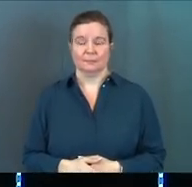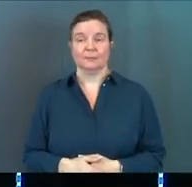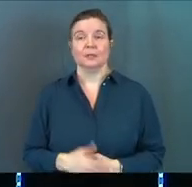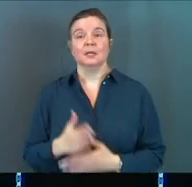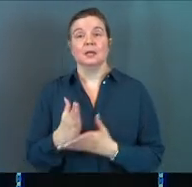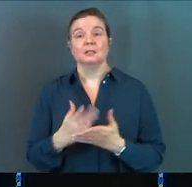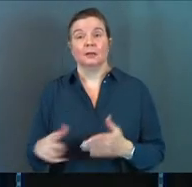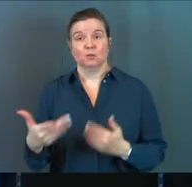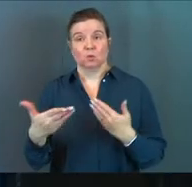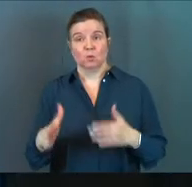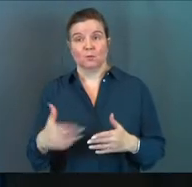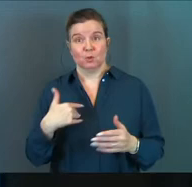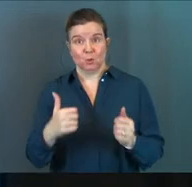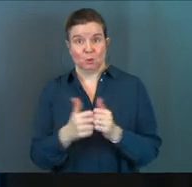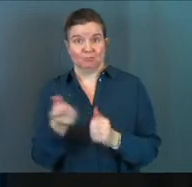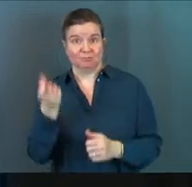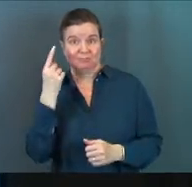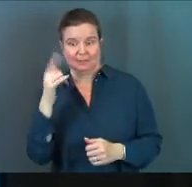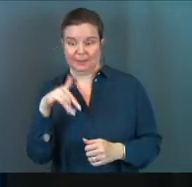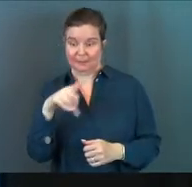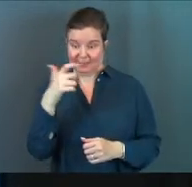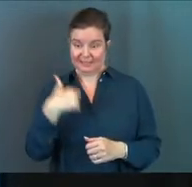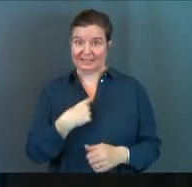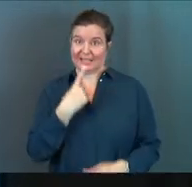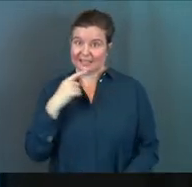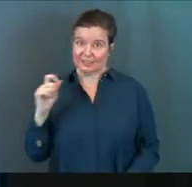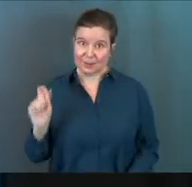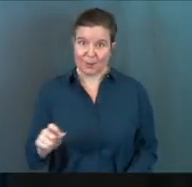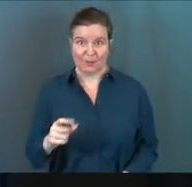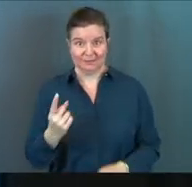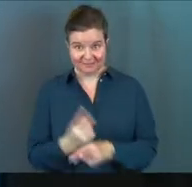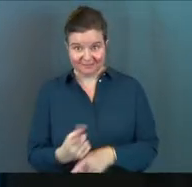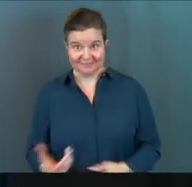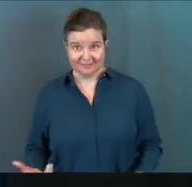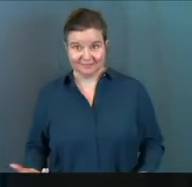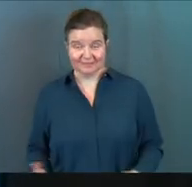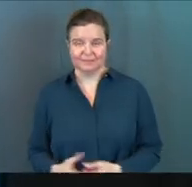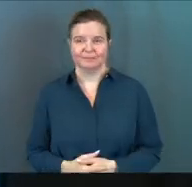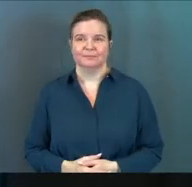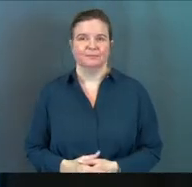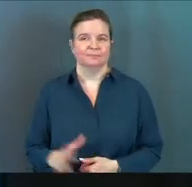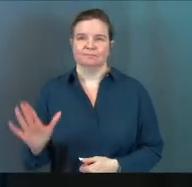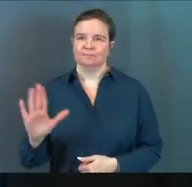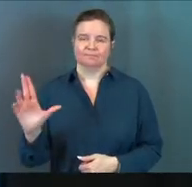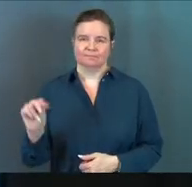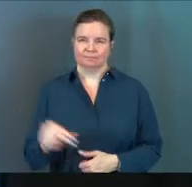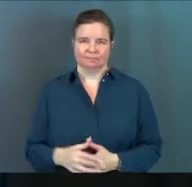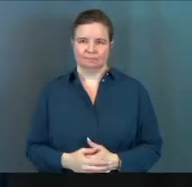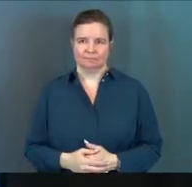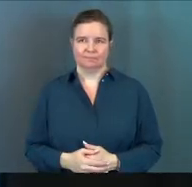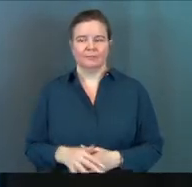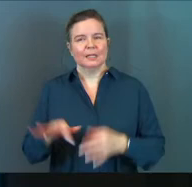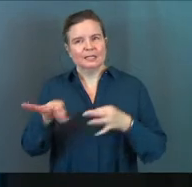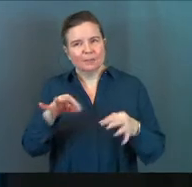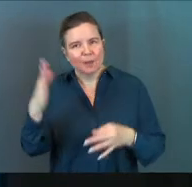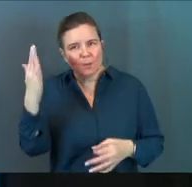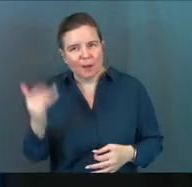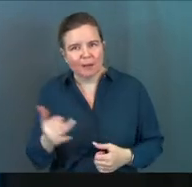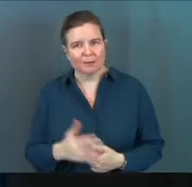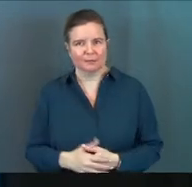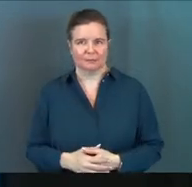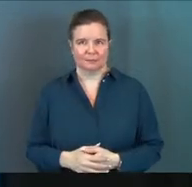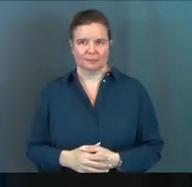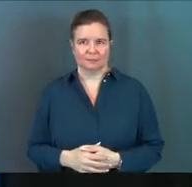And some of you in the room, you're with me. And you're like, because I said so, darn it. Nope. Explain why.